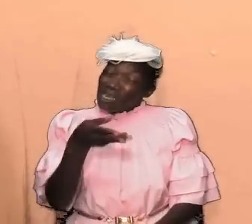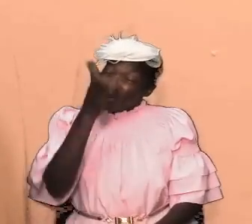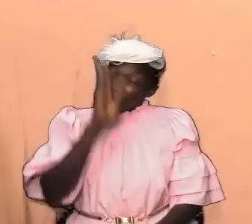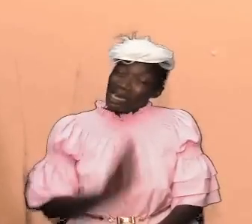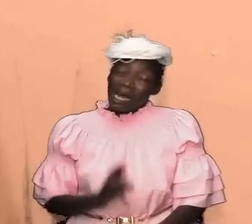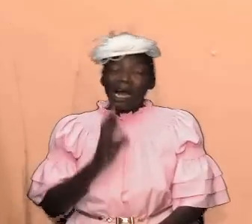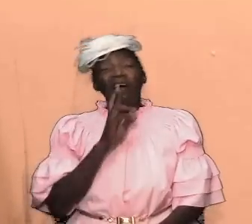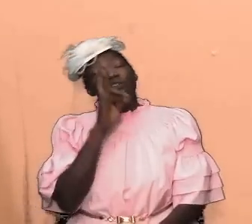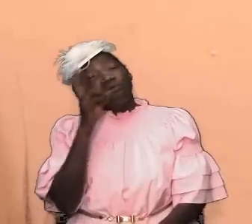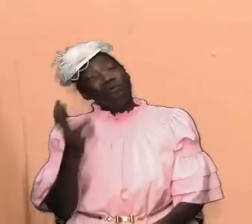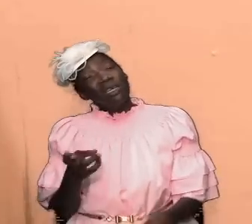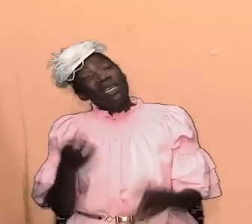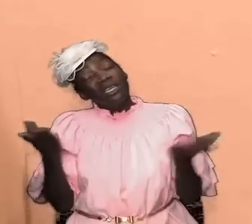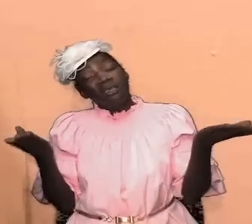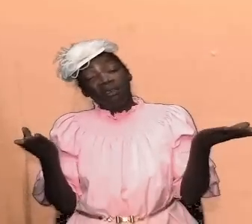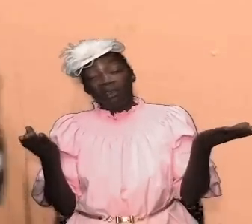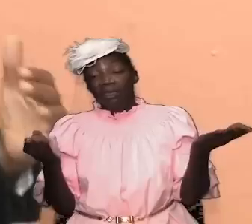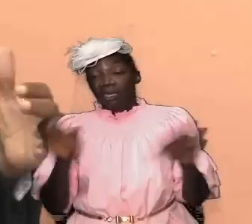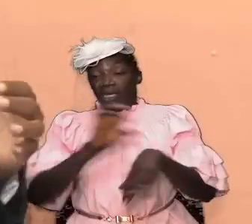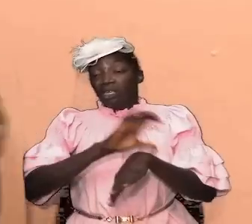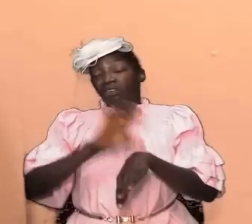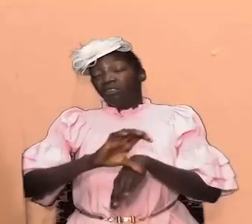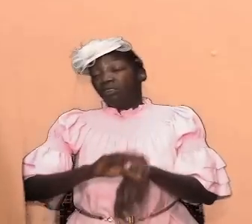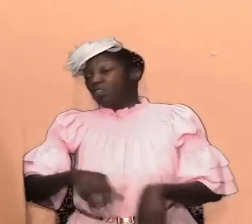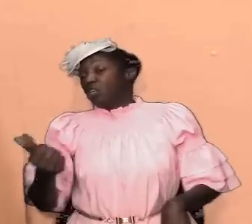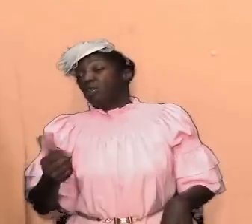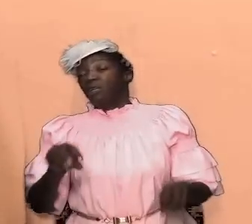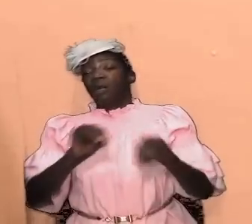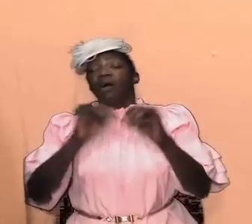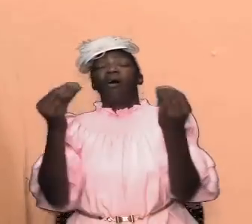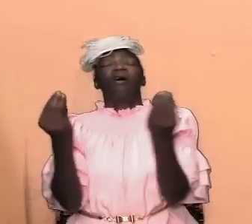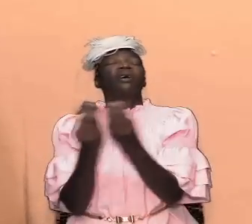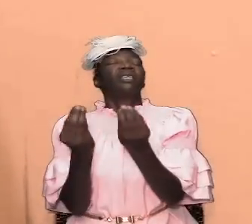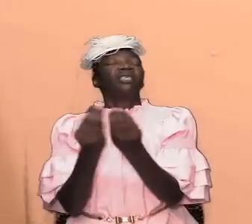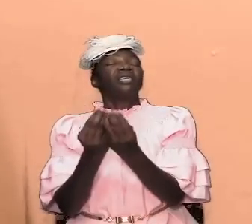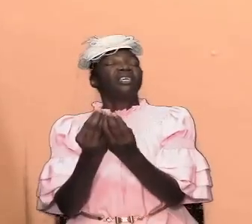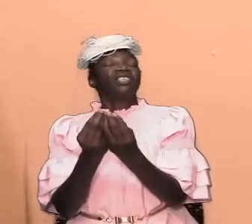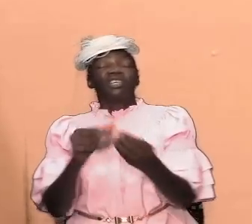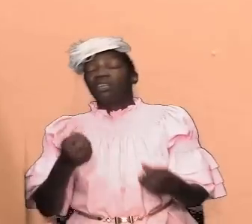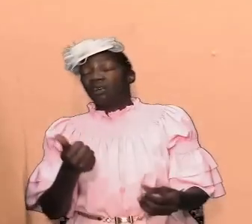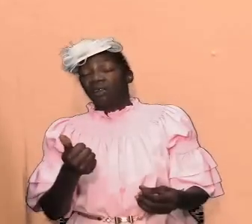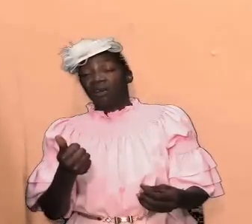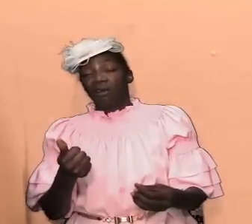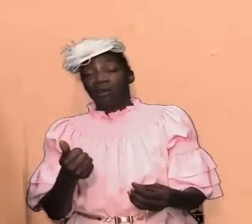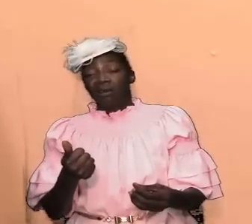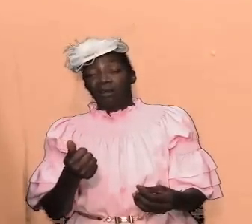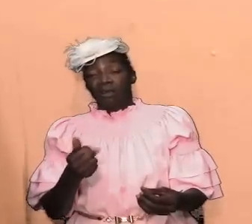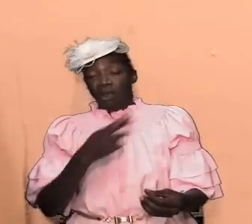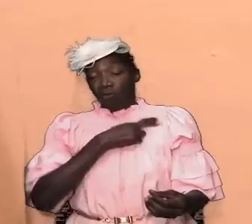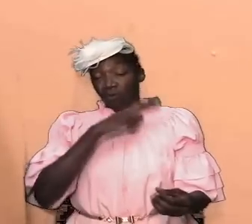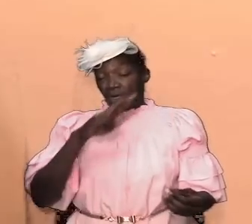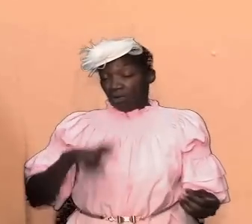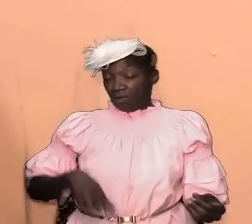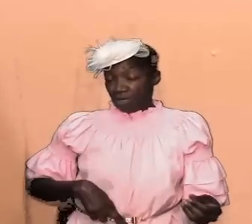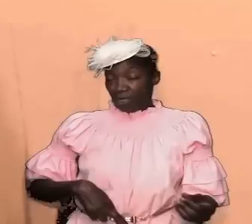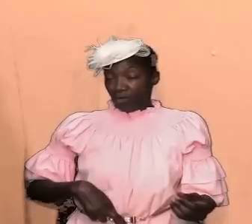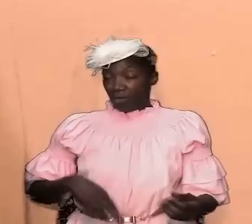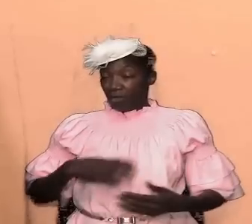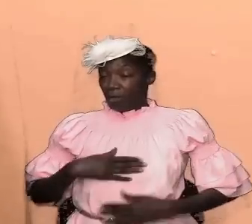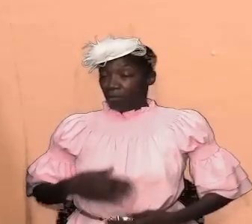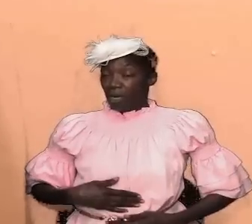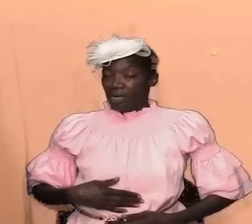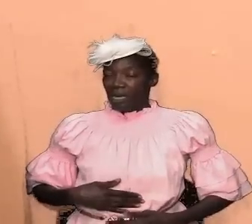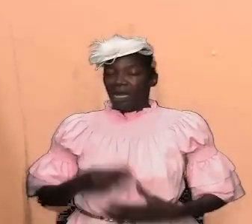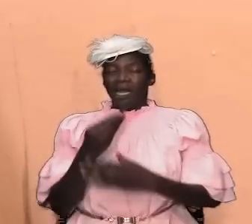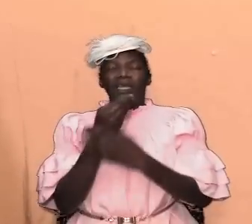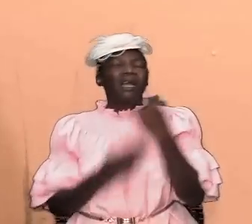and if the church is just another organization or religious body they have lost touch with reality and they have lost